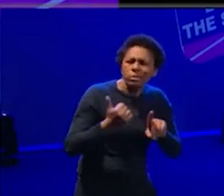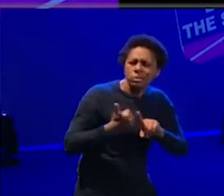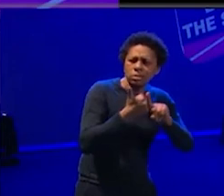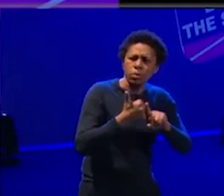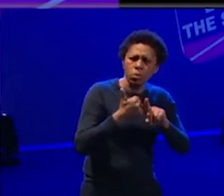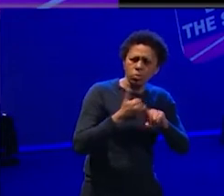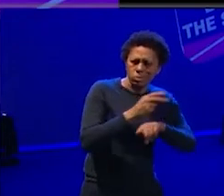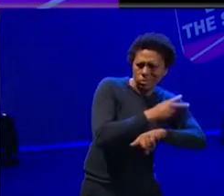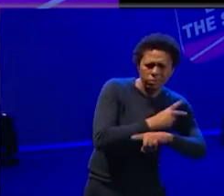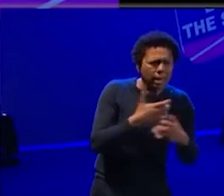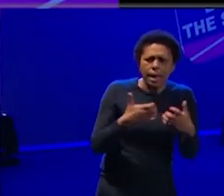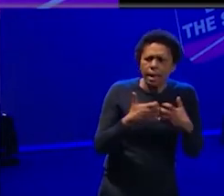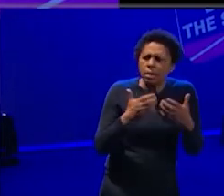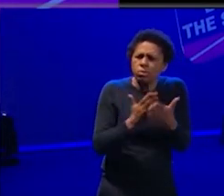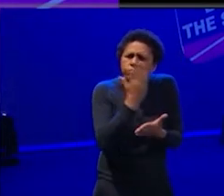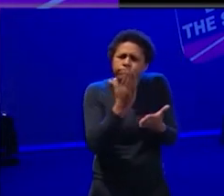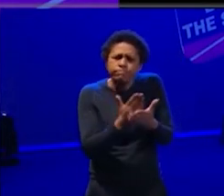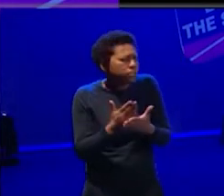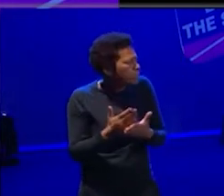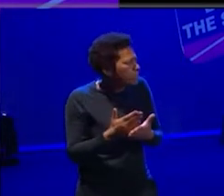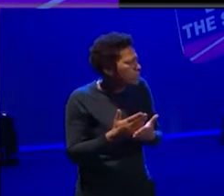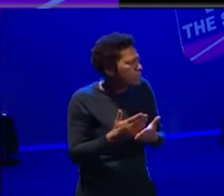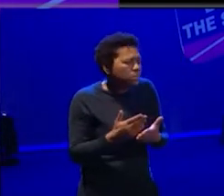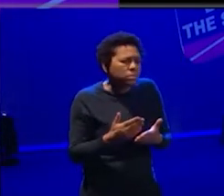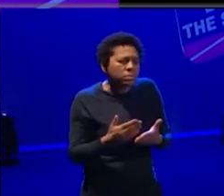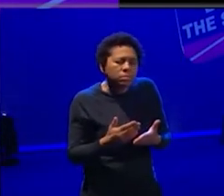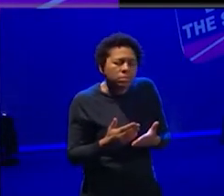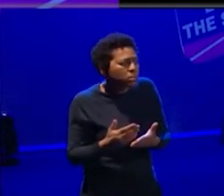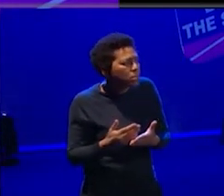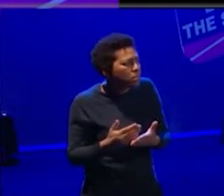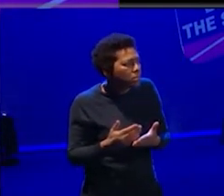and stuff? How do you, um, sorry, could you repeat the end of for me.